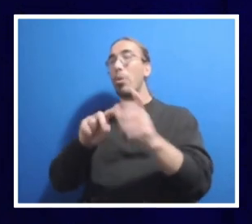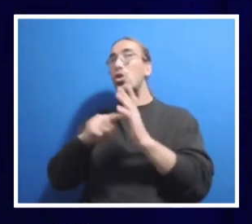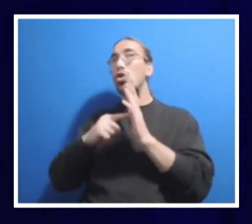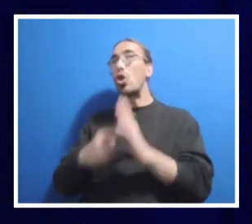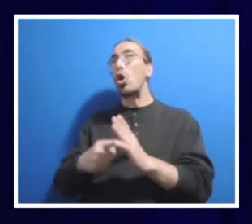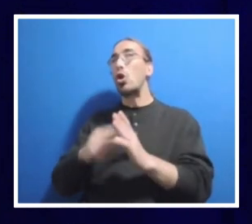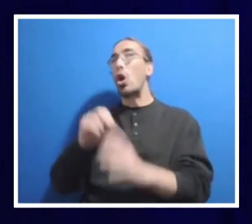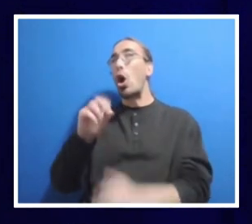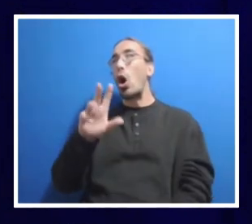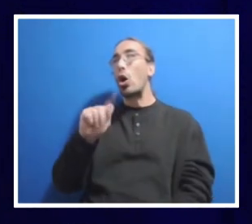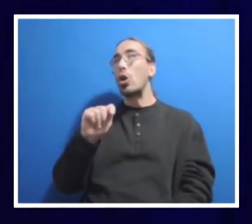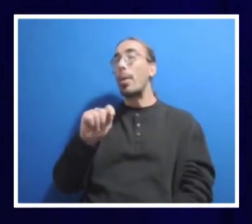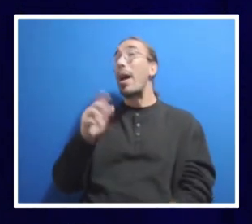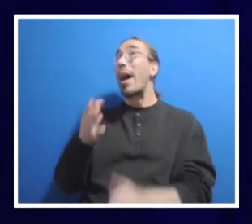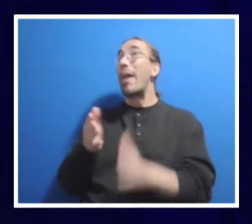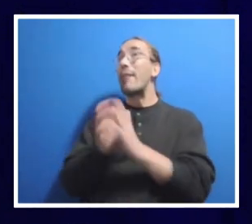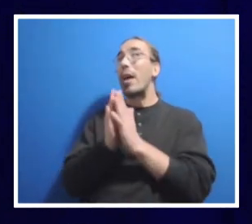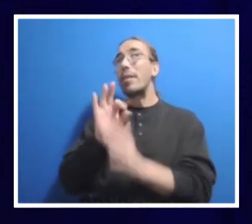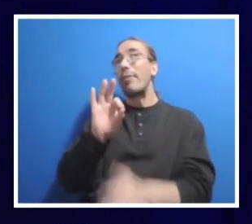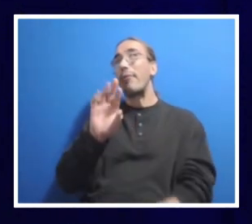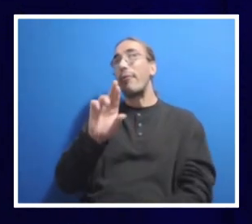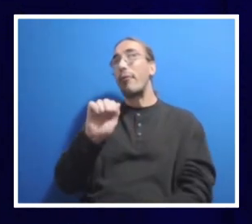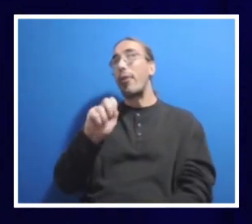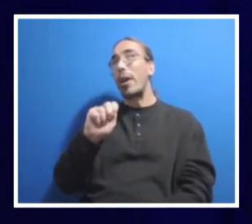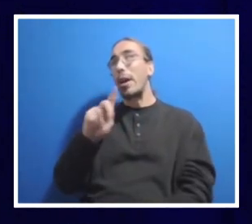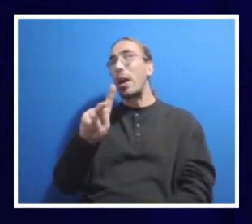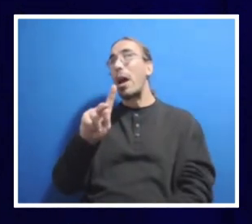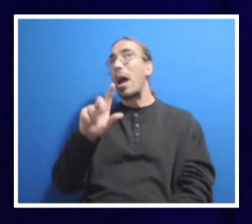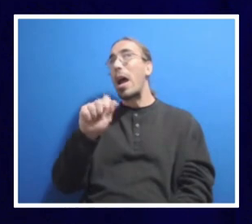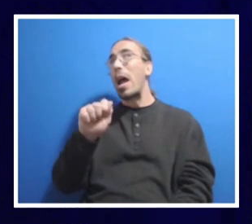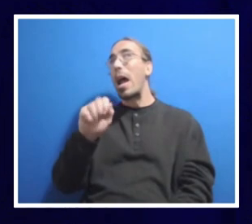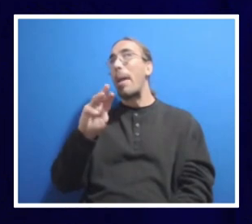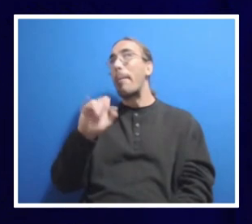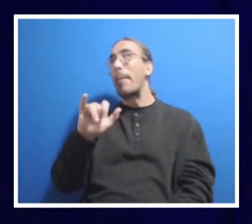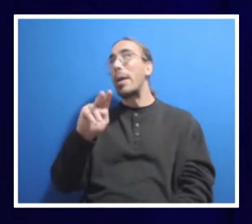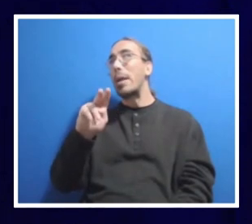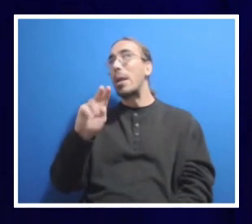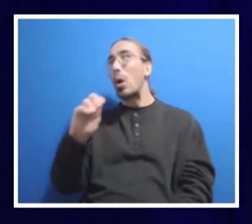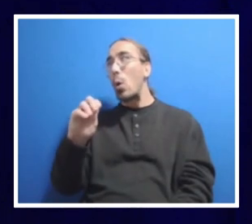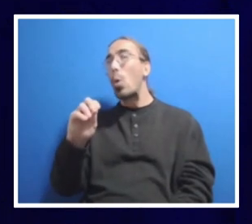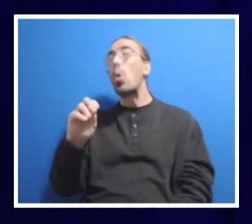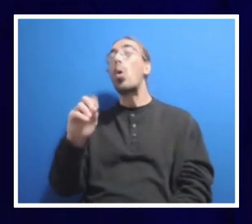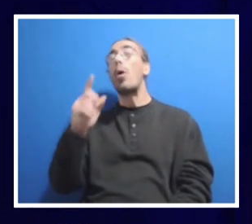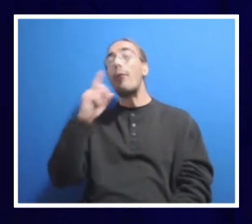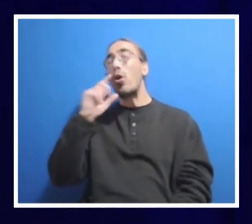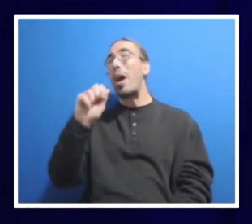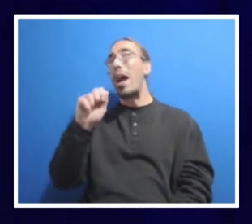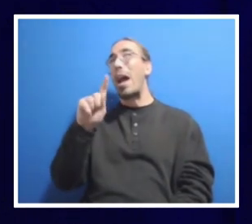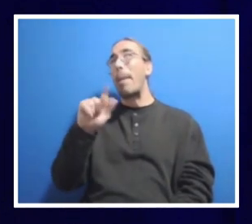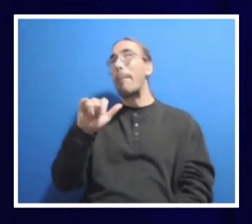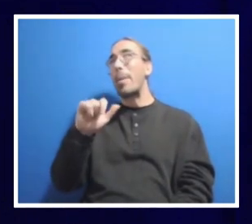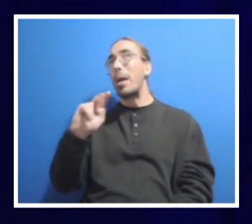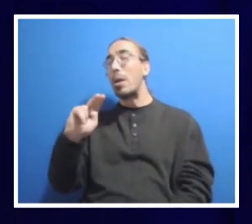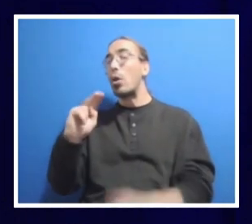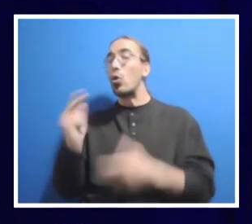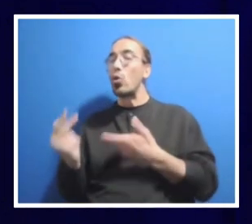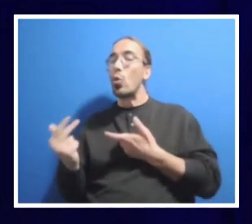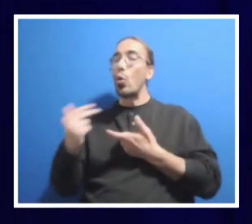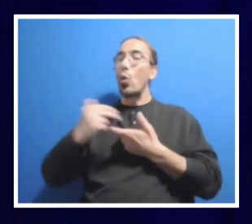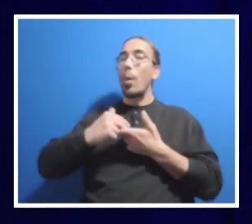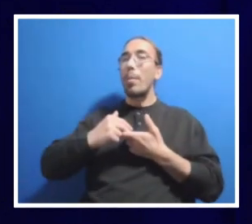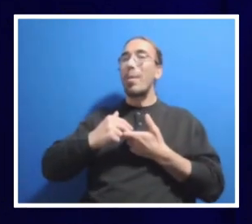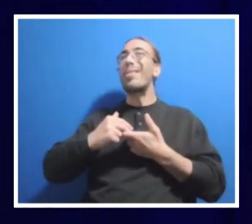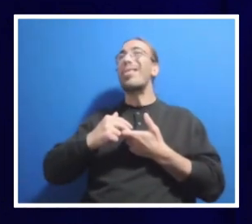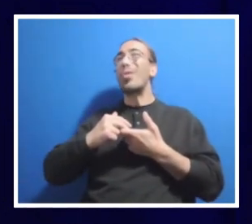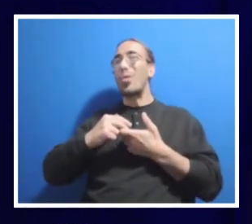Guadagnino, our VP for administration, to step in as interim GC. But